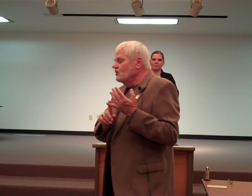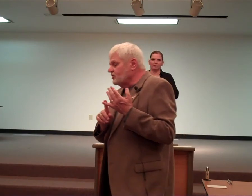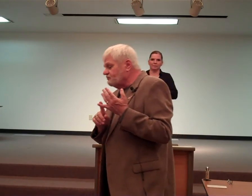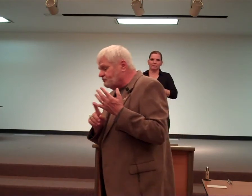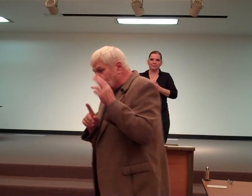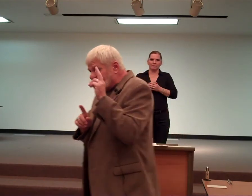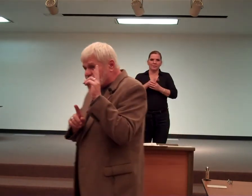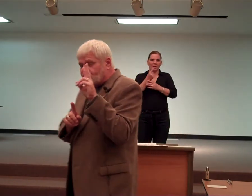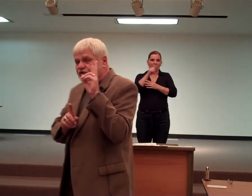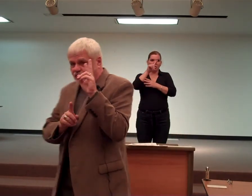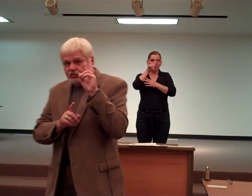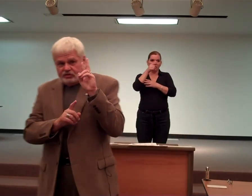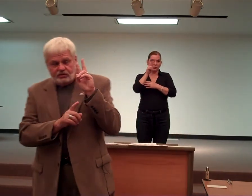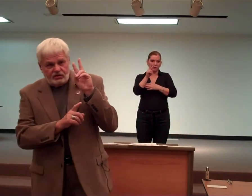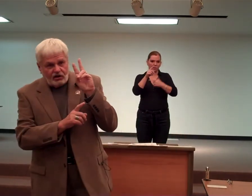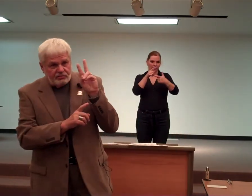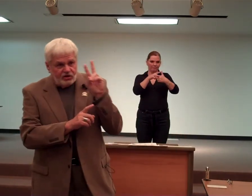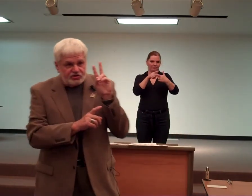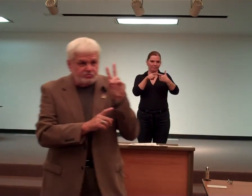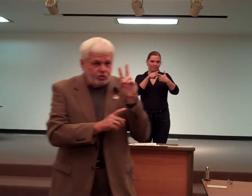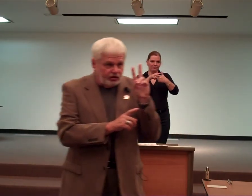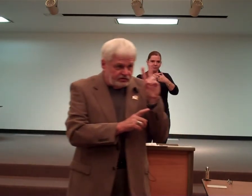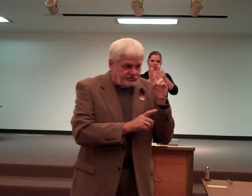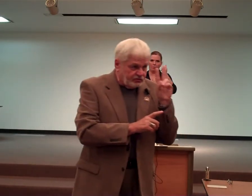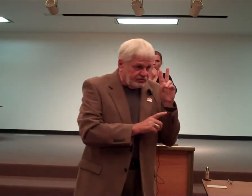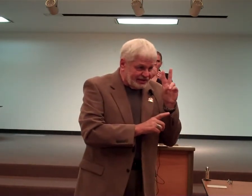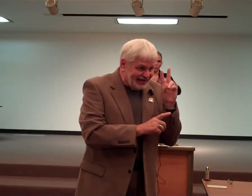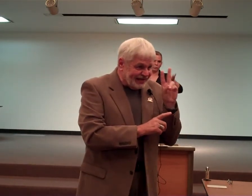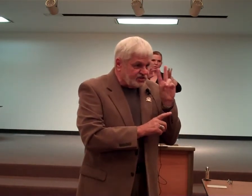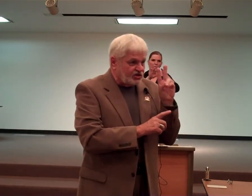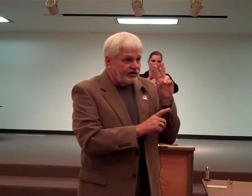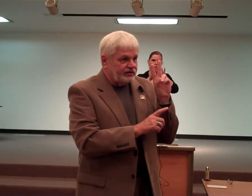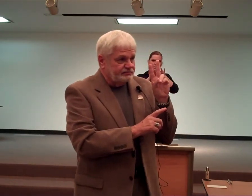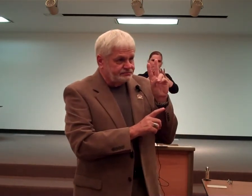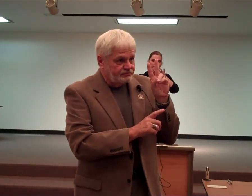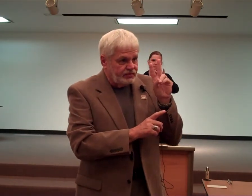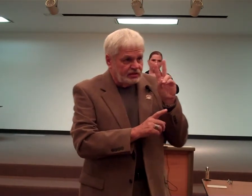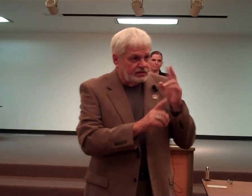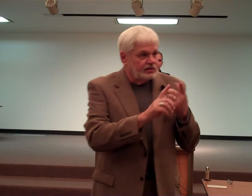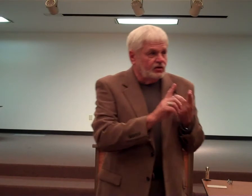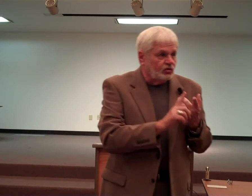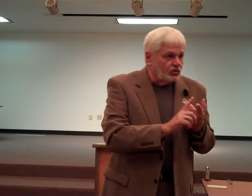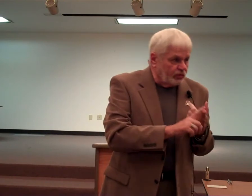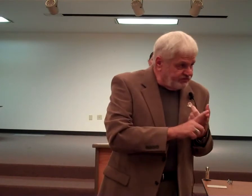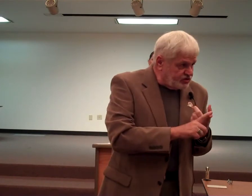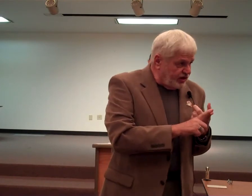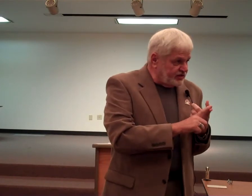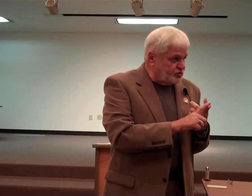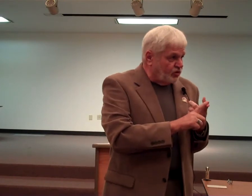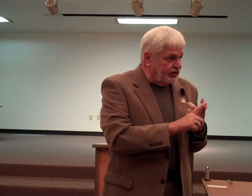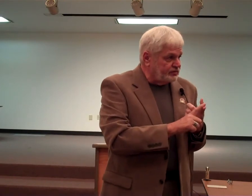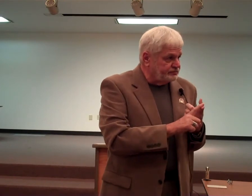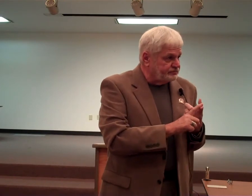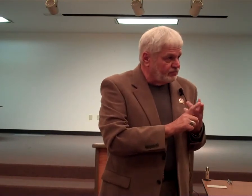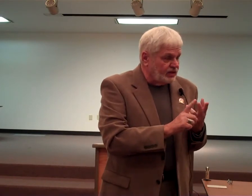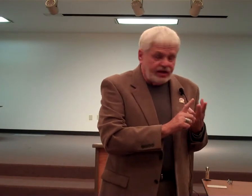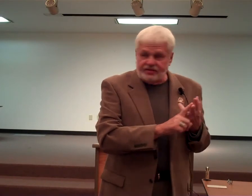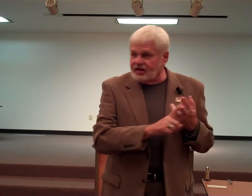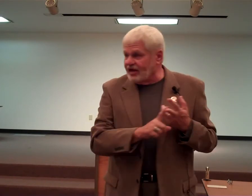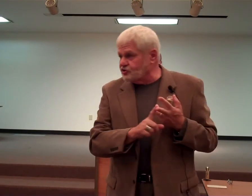The first two are the most important for getting it started. River transport